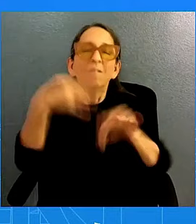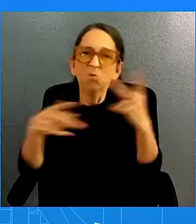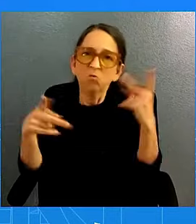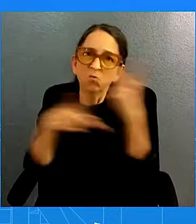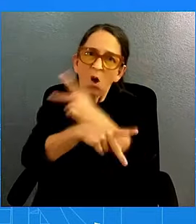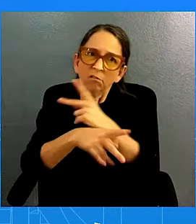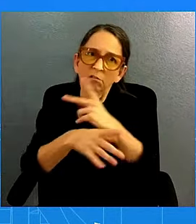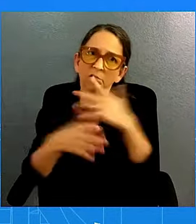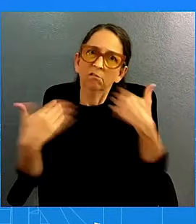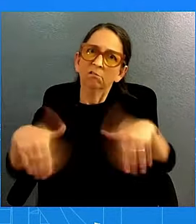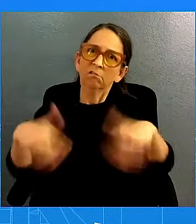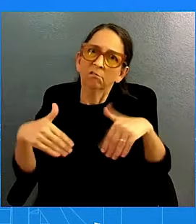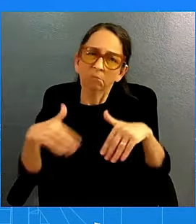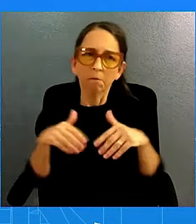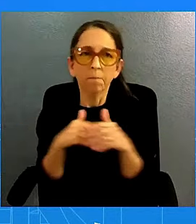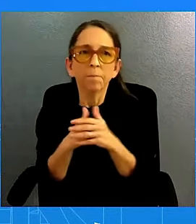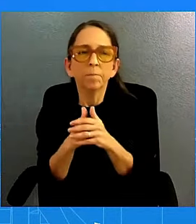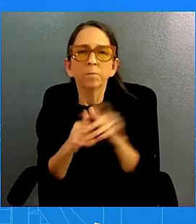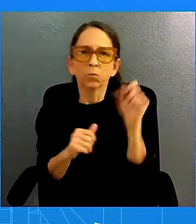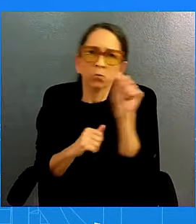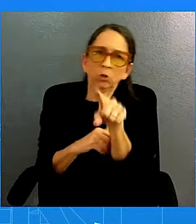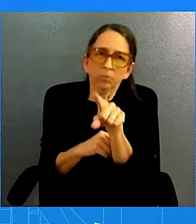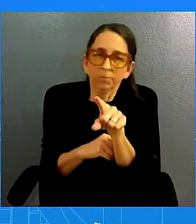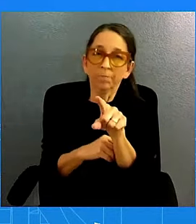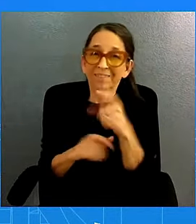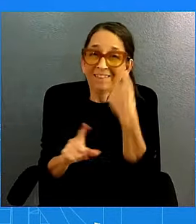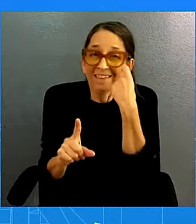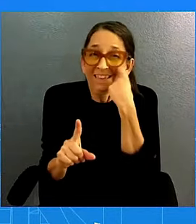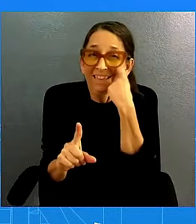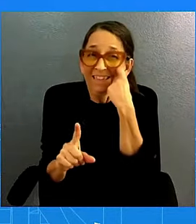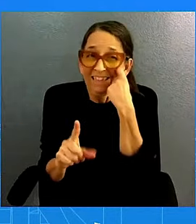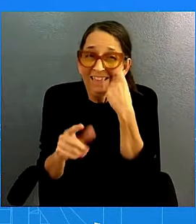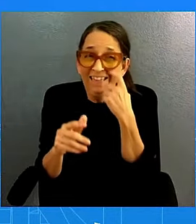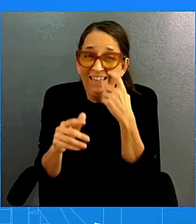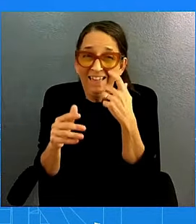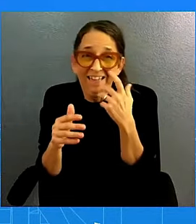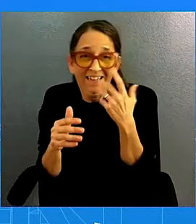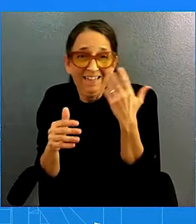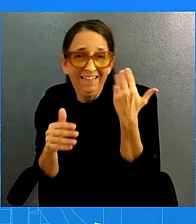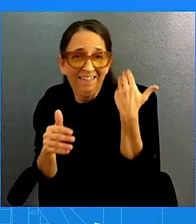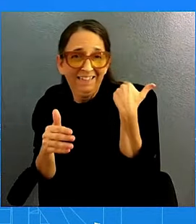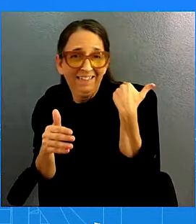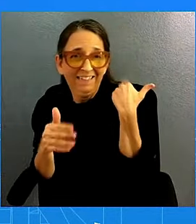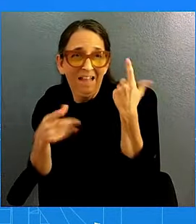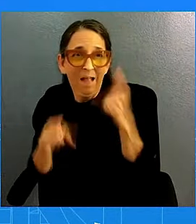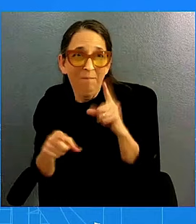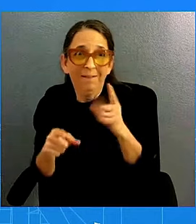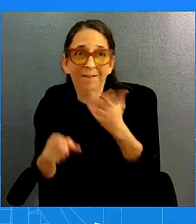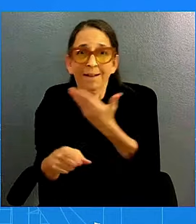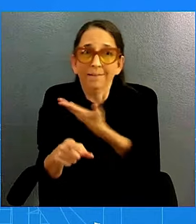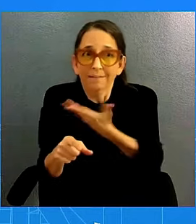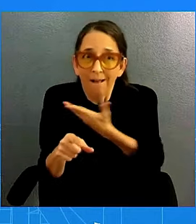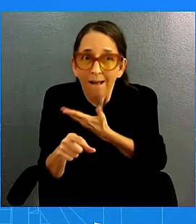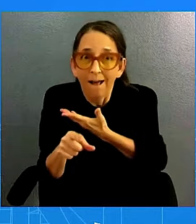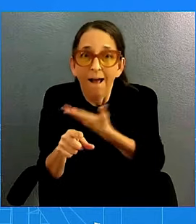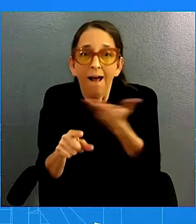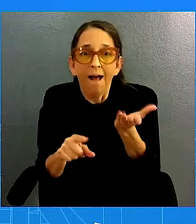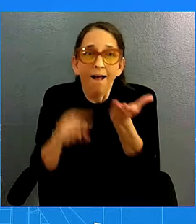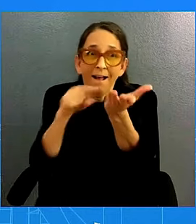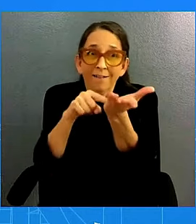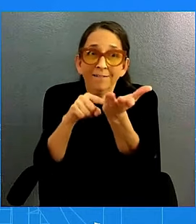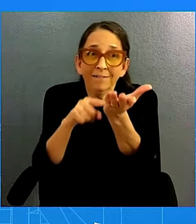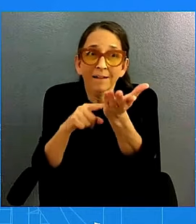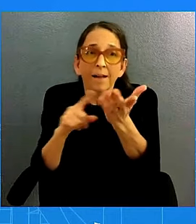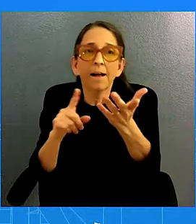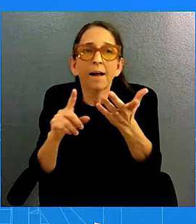the weekend, the Palestinian ministry in Gaza submitted a report with the names, IDs, ages of